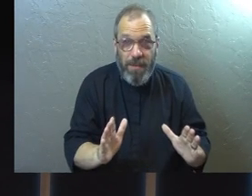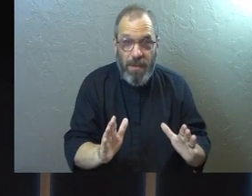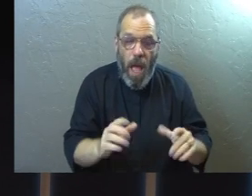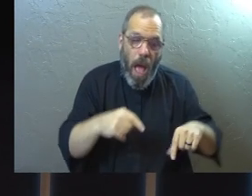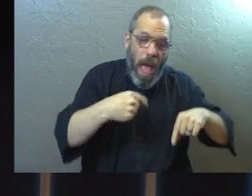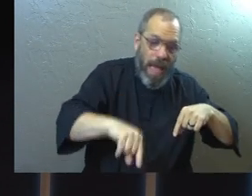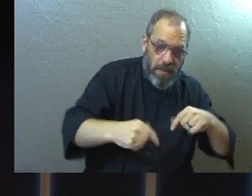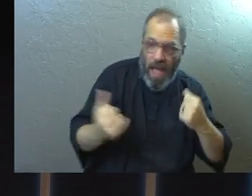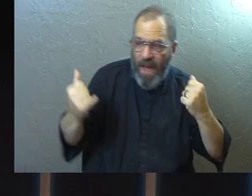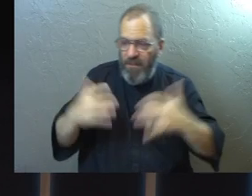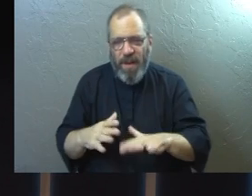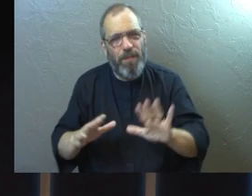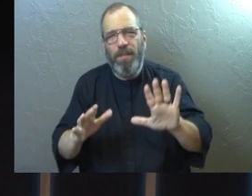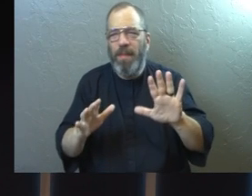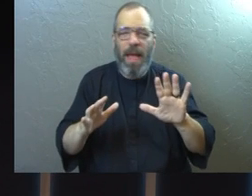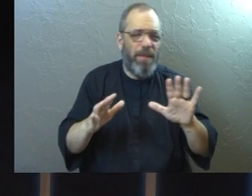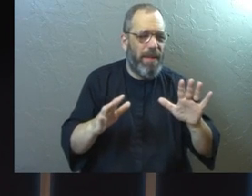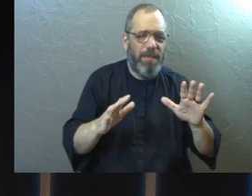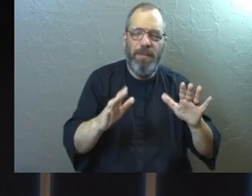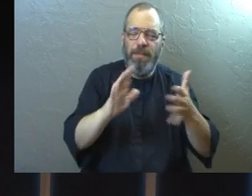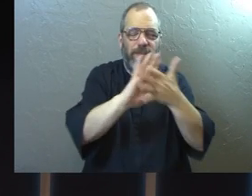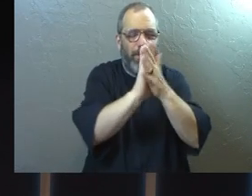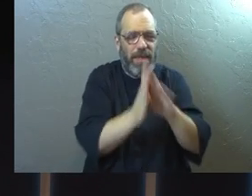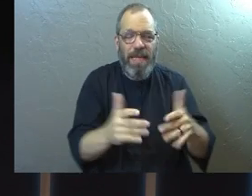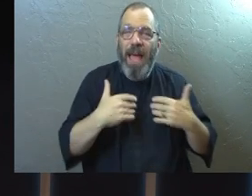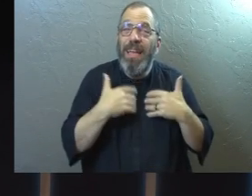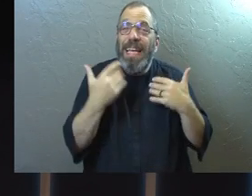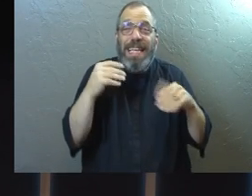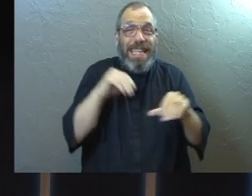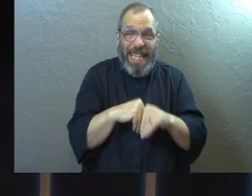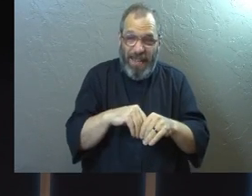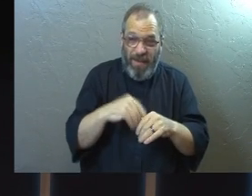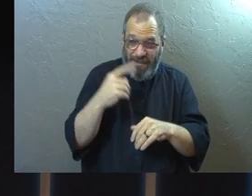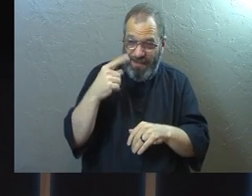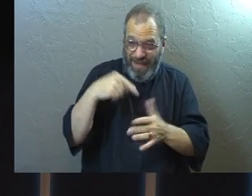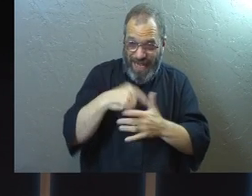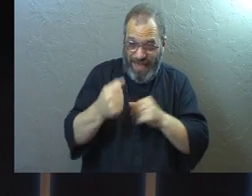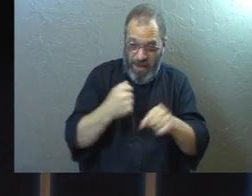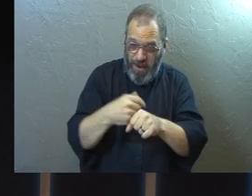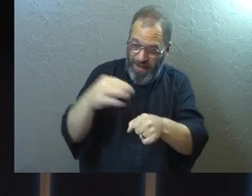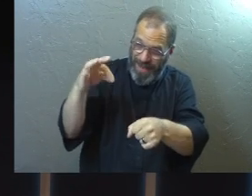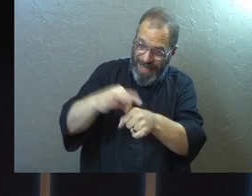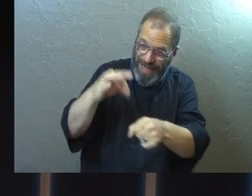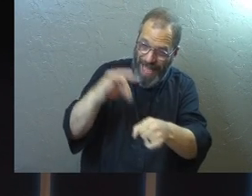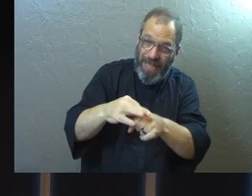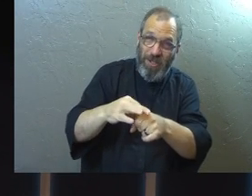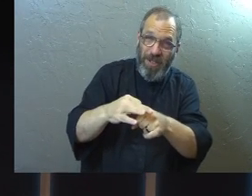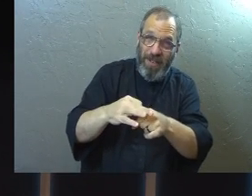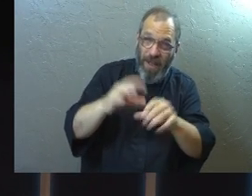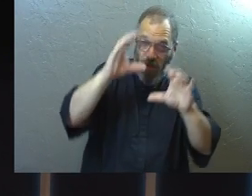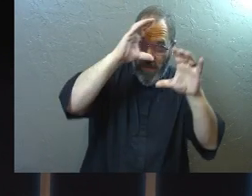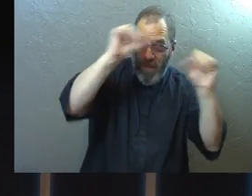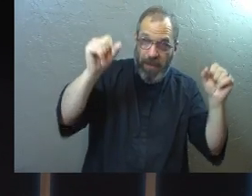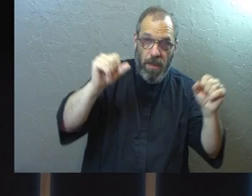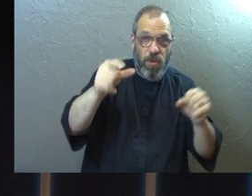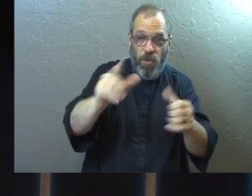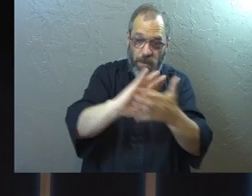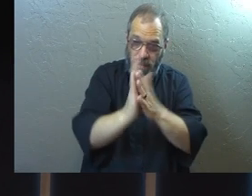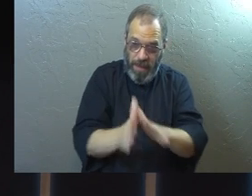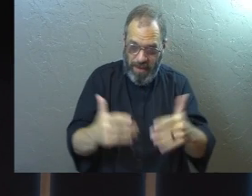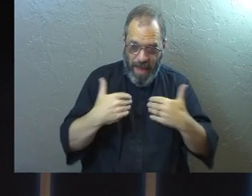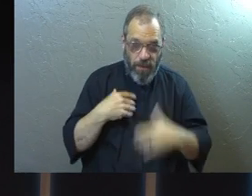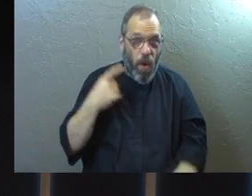Anxiety and fear. You've got a source of peace. Even in an election year, you could have peace.